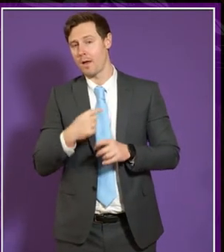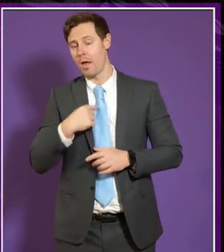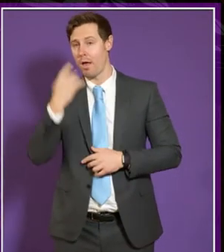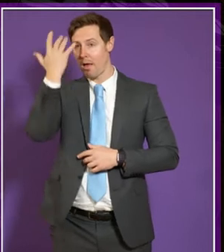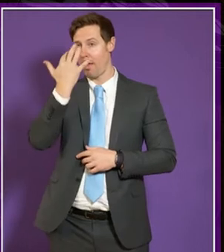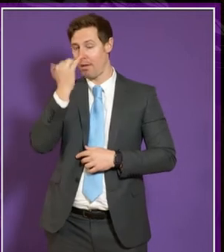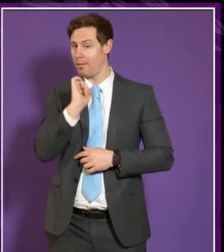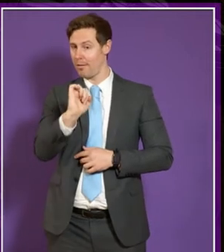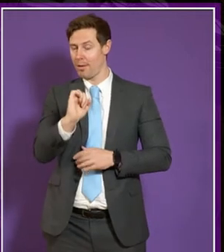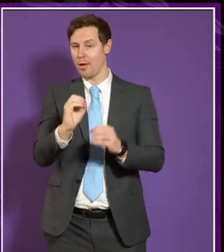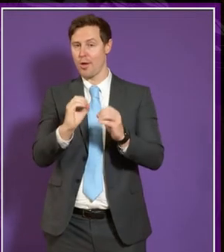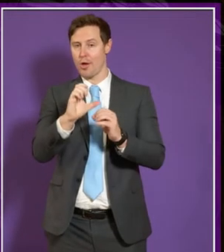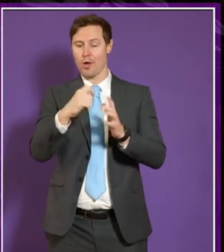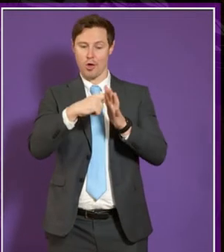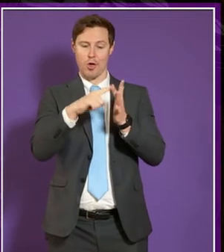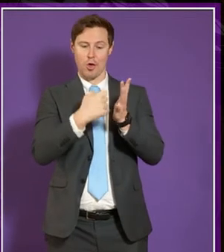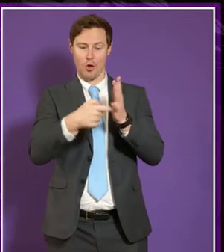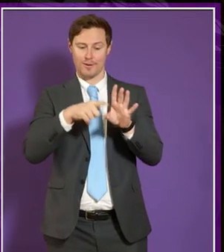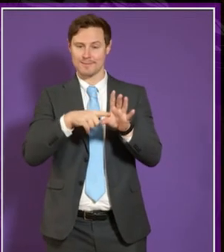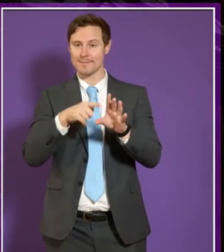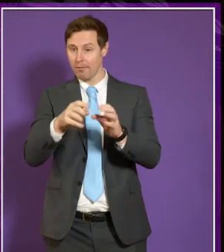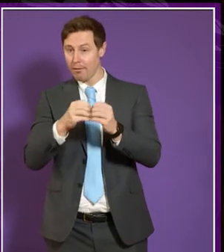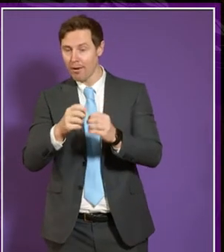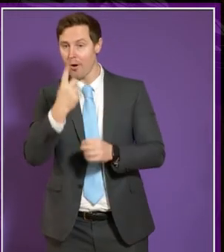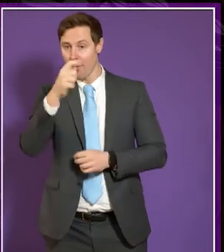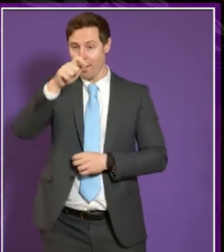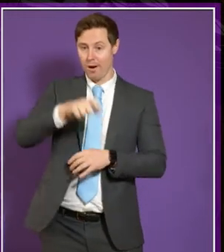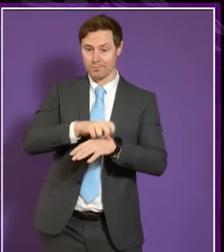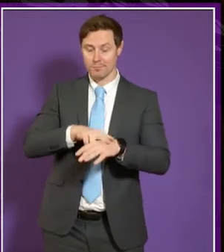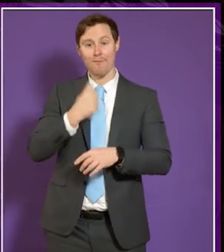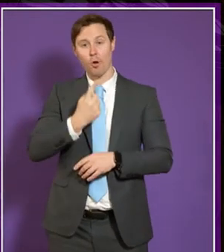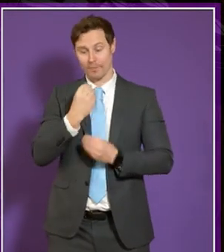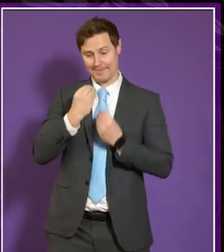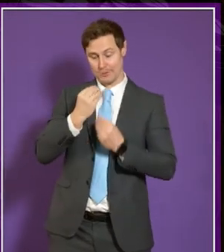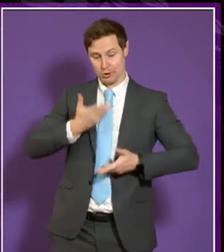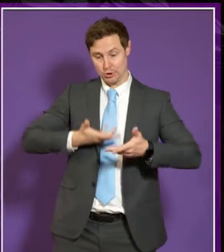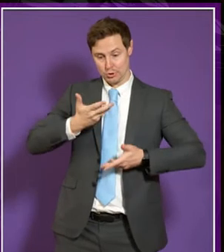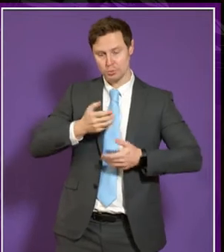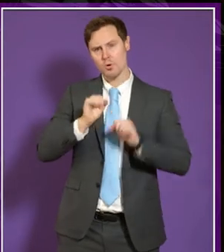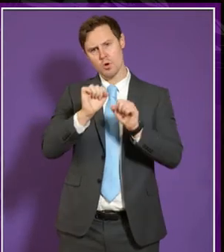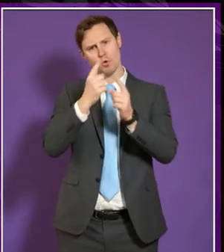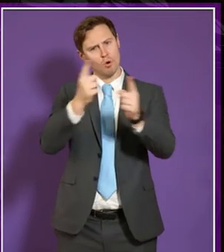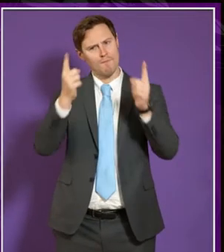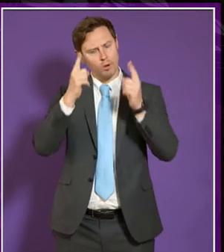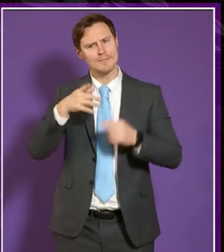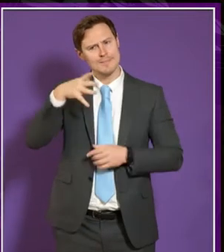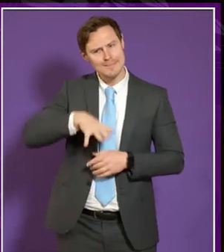kirstie's remarks about the fact that you have one member of staff who's teaching herself and do institutions need to do more to proactively recruit